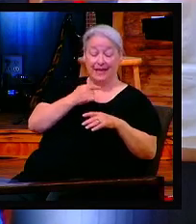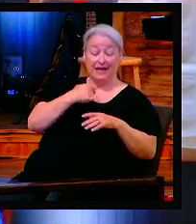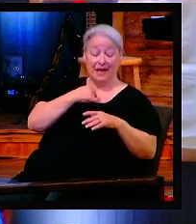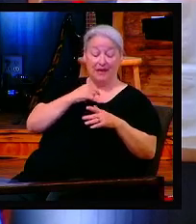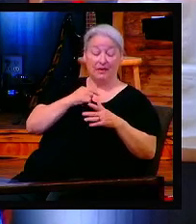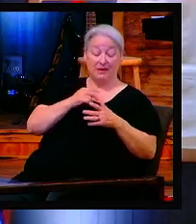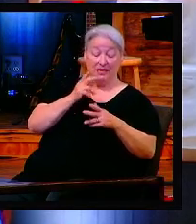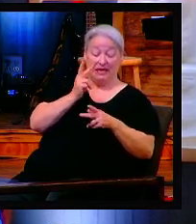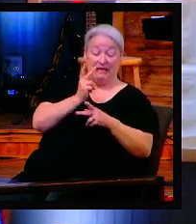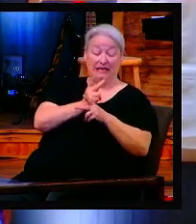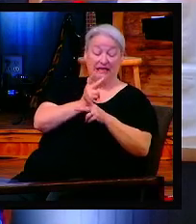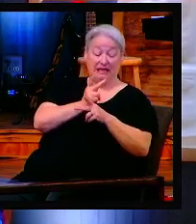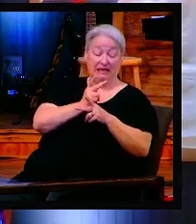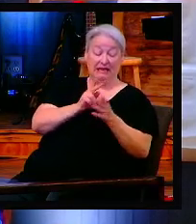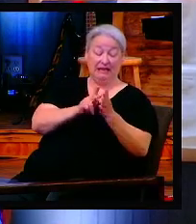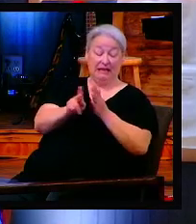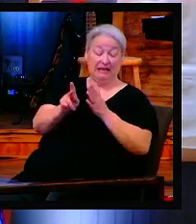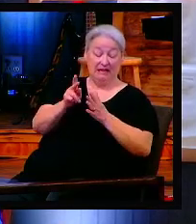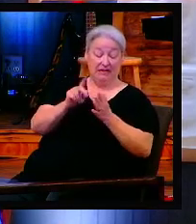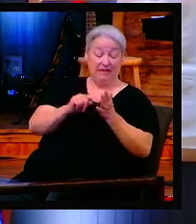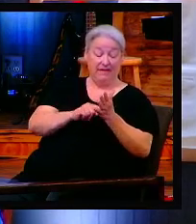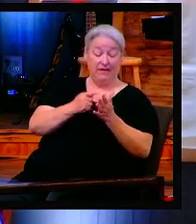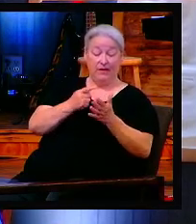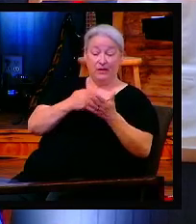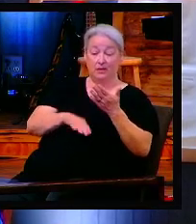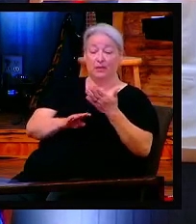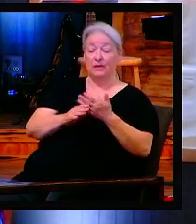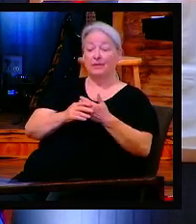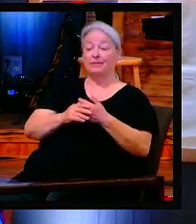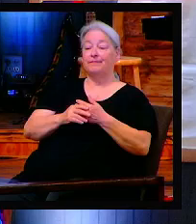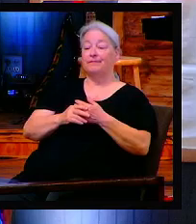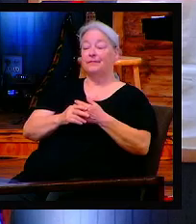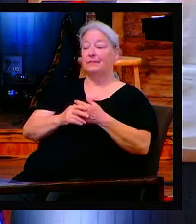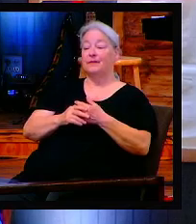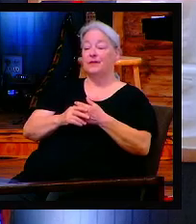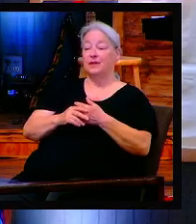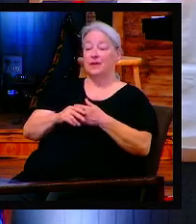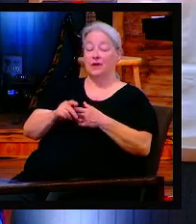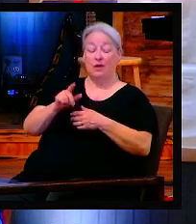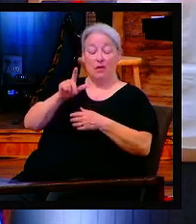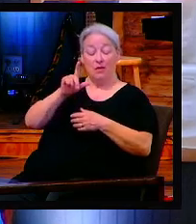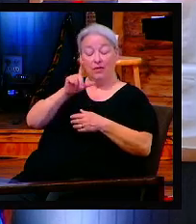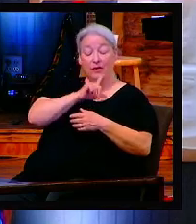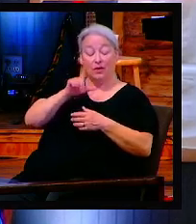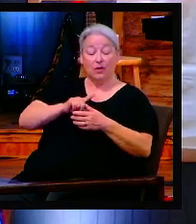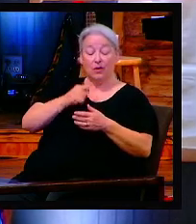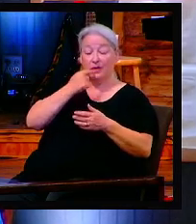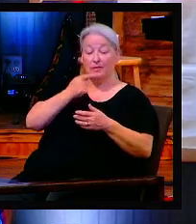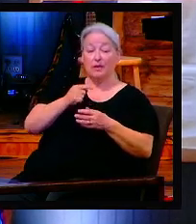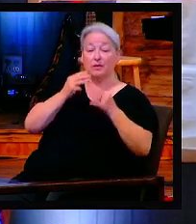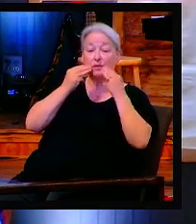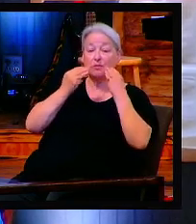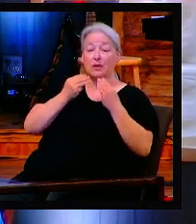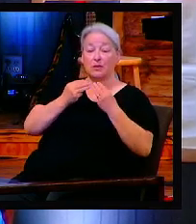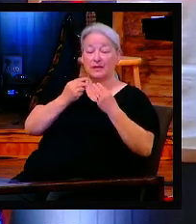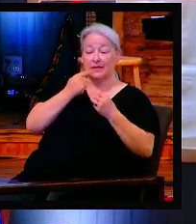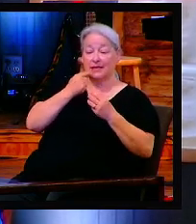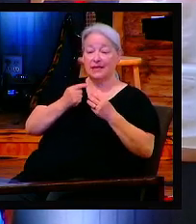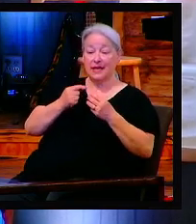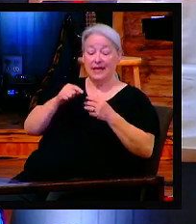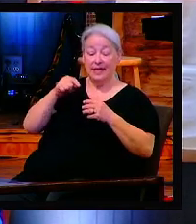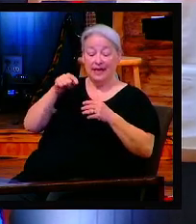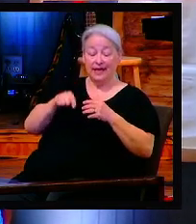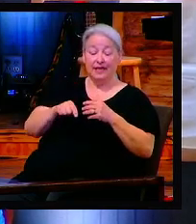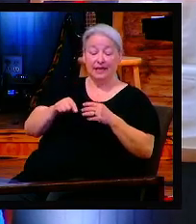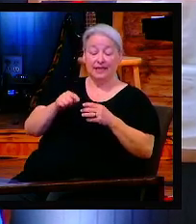verse 1, Exodus chapter 12. Now the Lord spoke to Moses and Aaron in the land of Egypt saying, this month shall be your beginning of